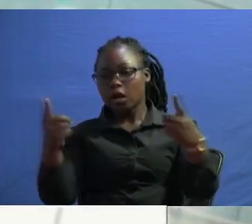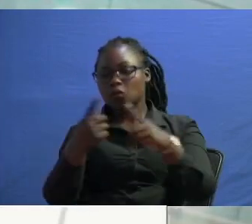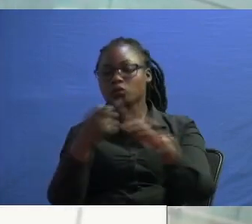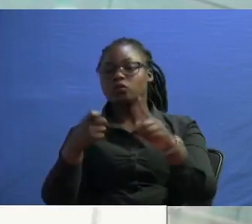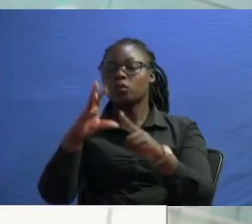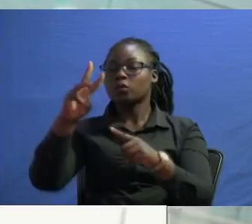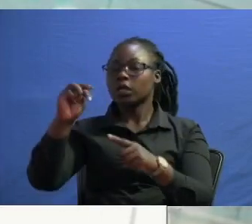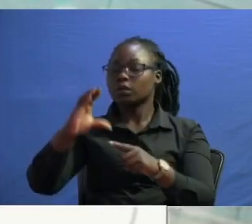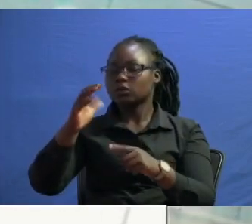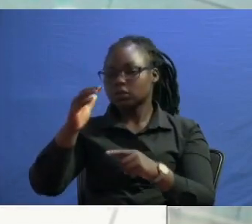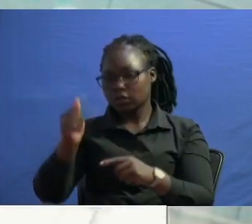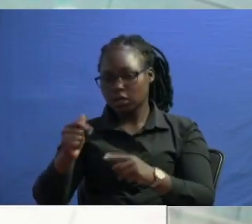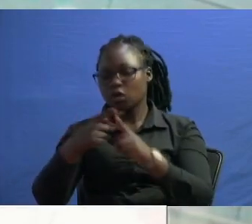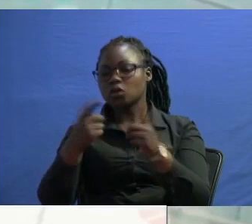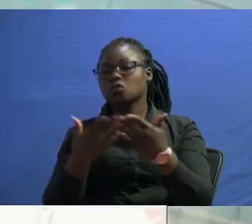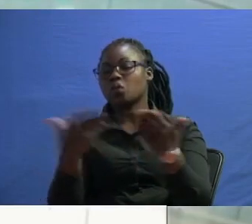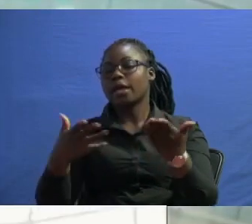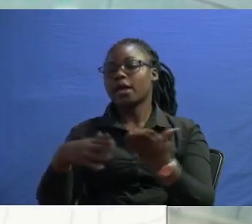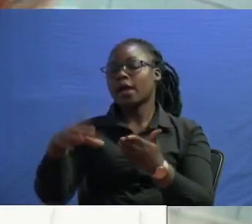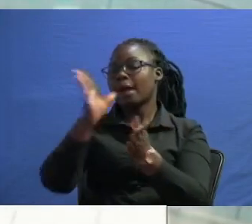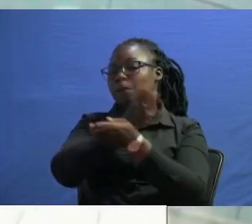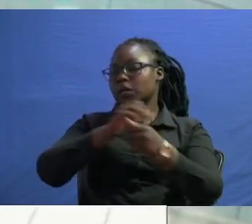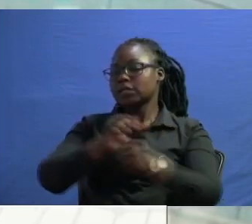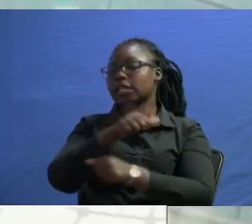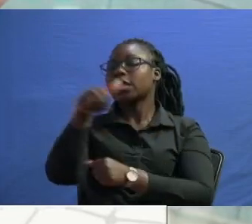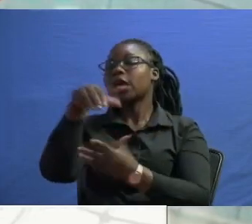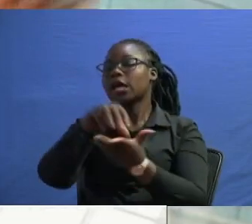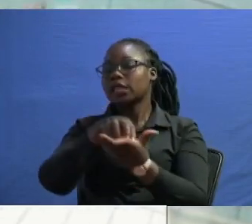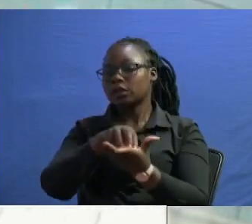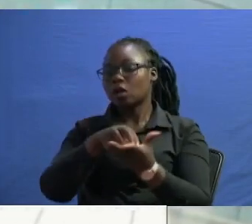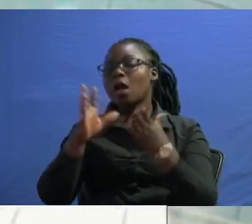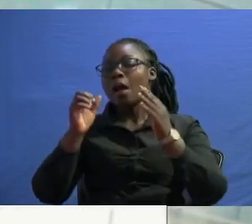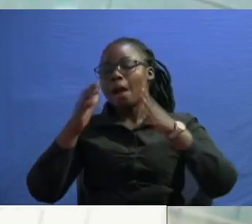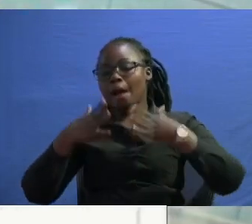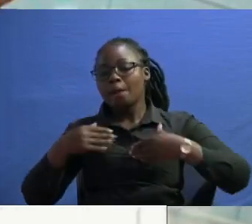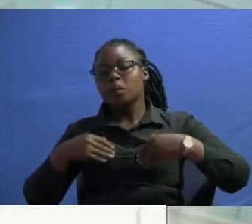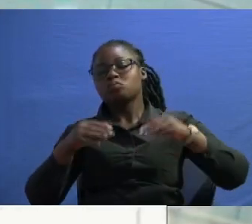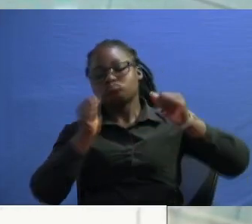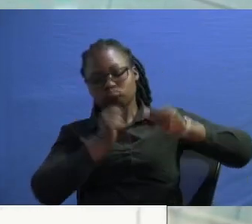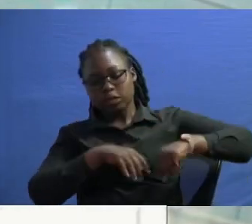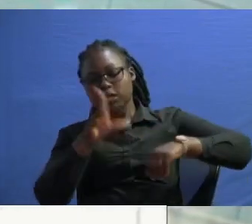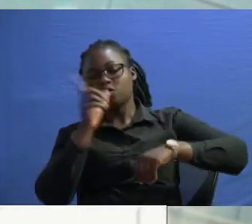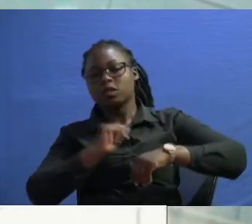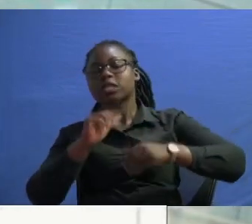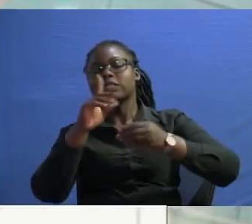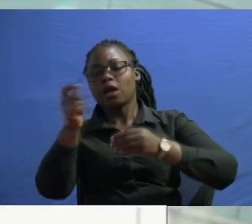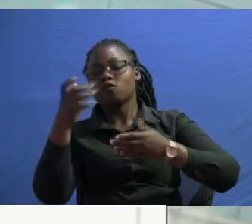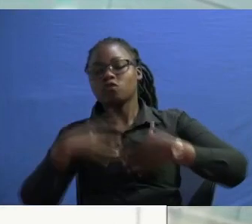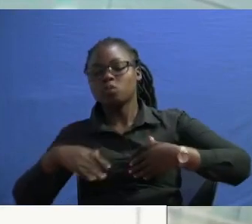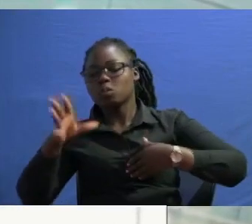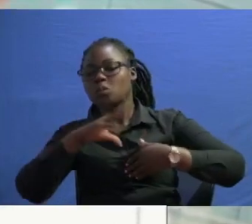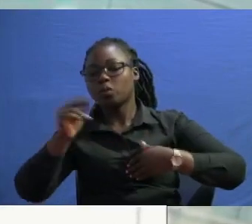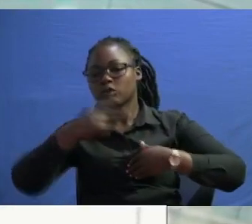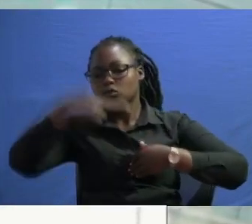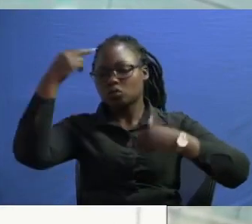up to the presidents the other positions people agreed a few people went to court high court